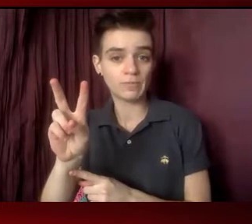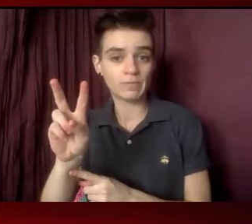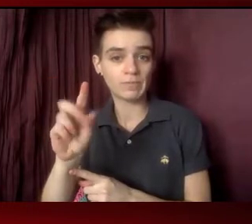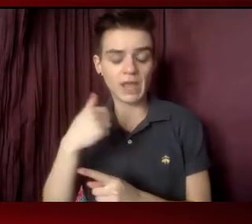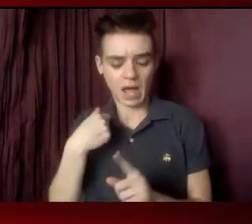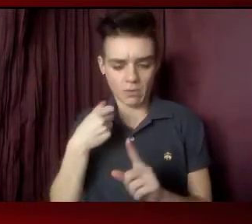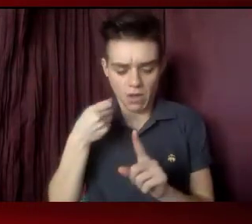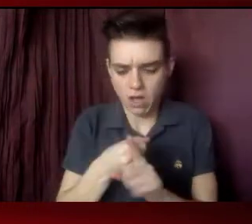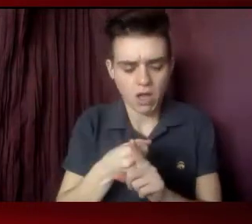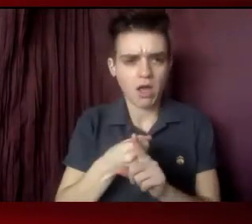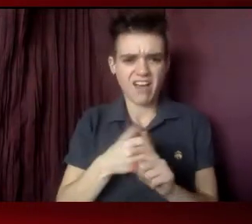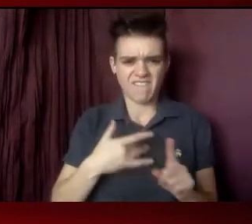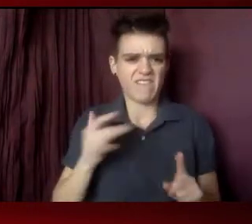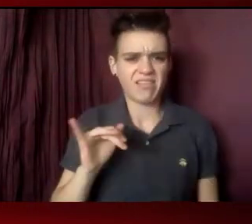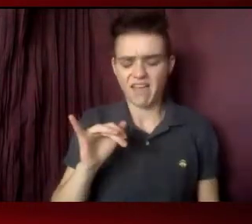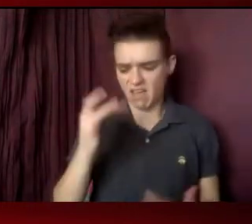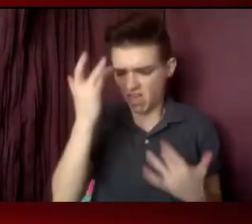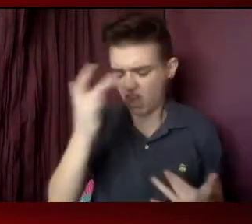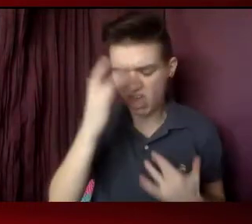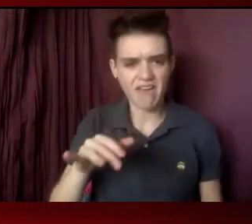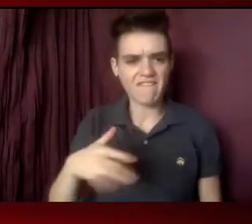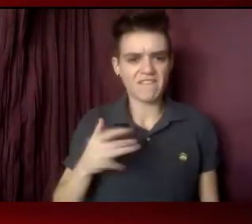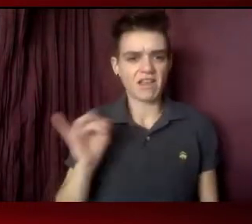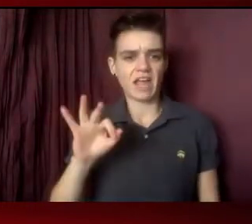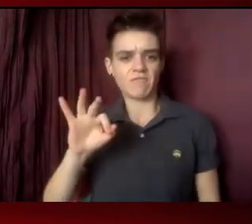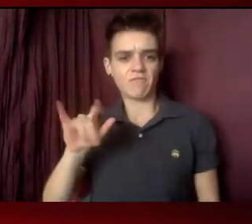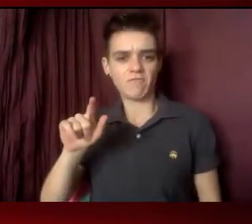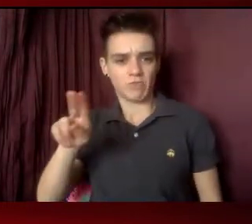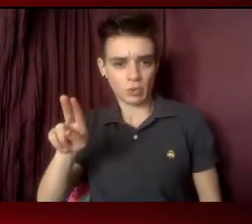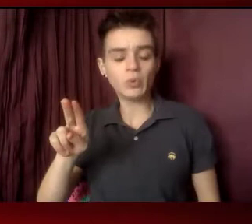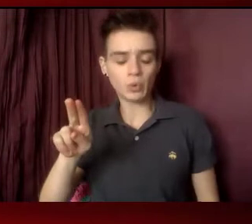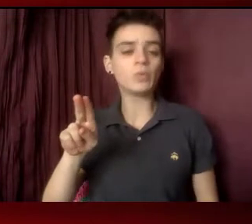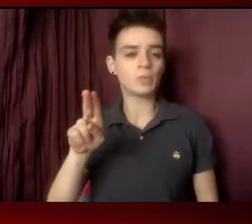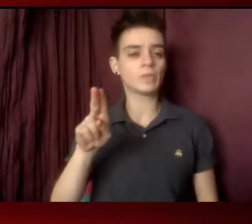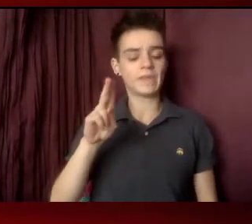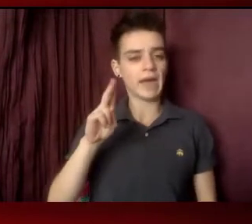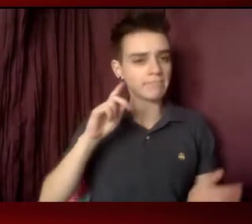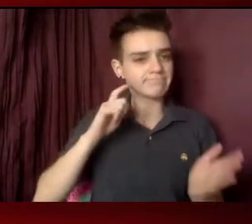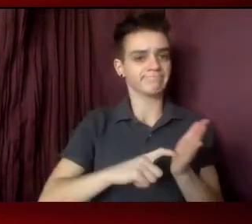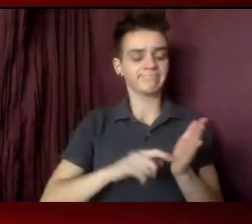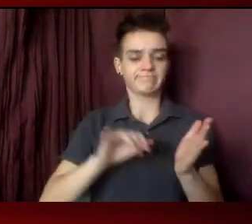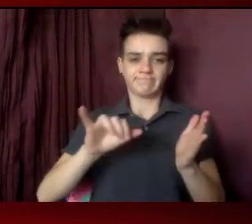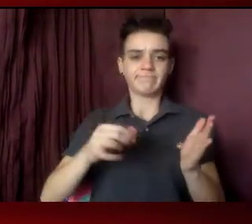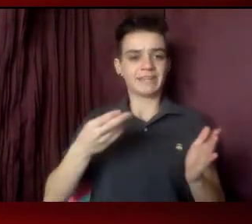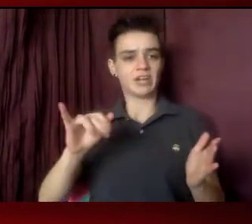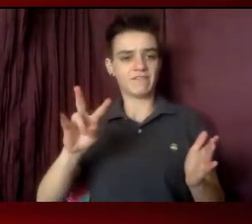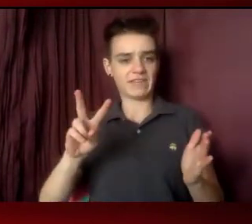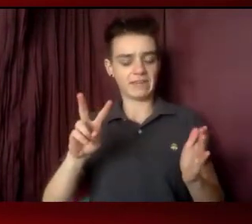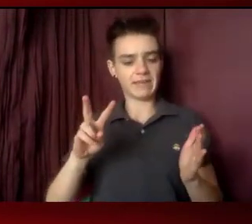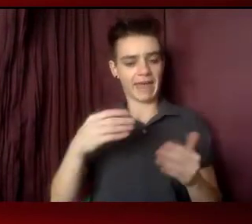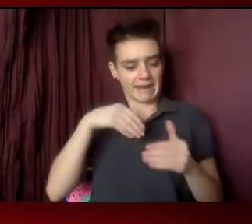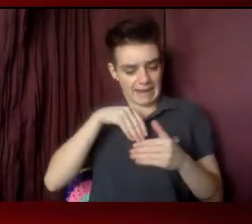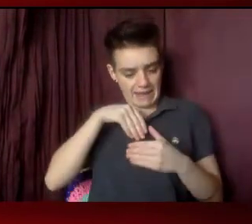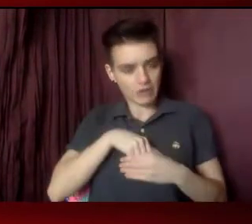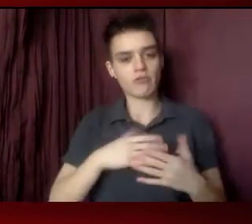horrible flu-like symptoms that signaled that HIV had entered my body and my life. And